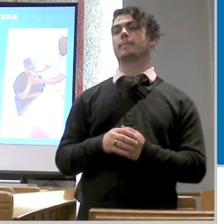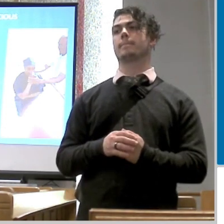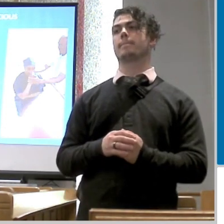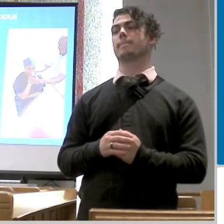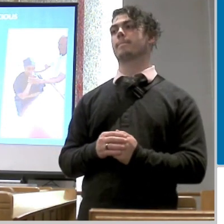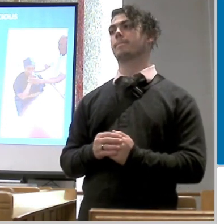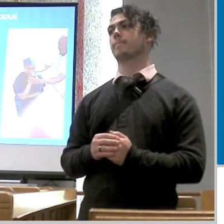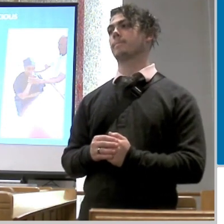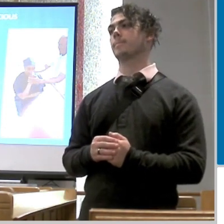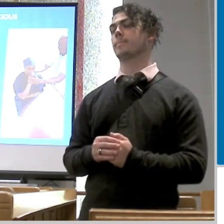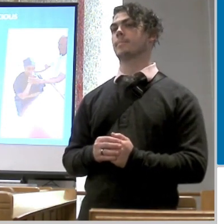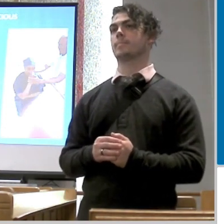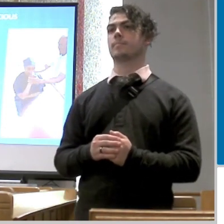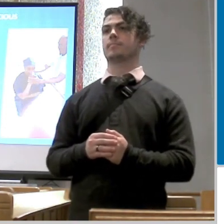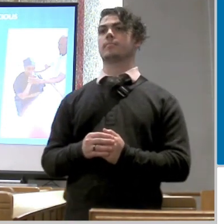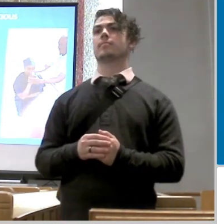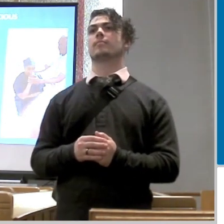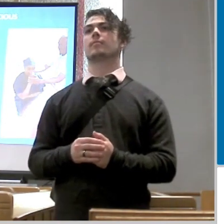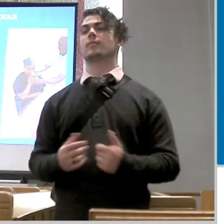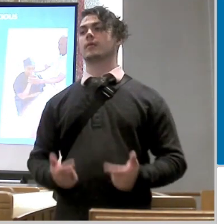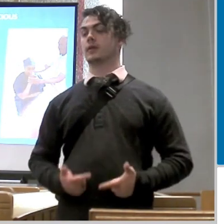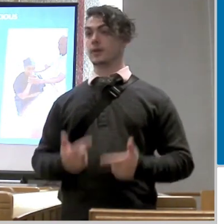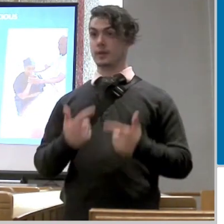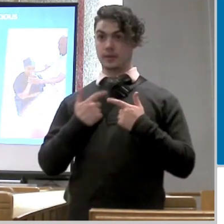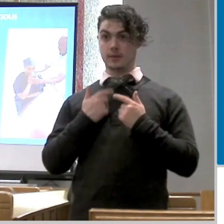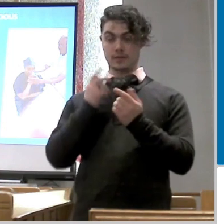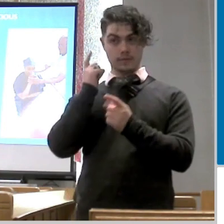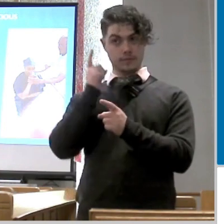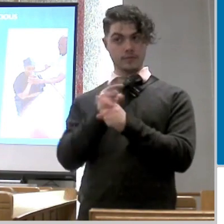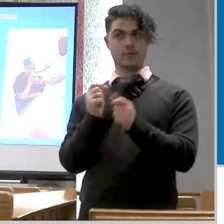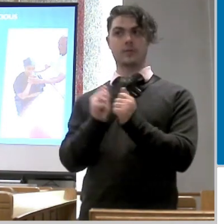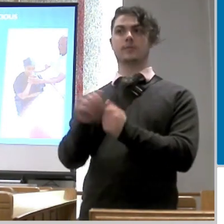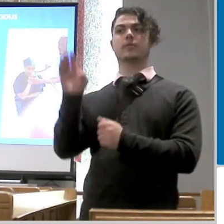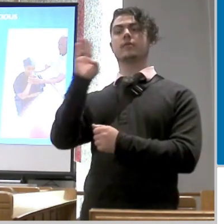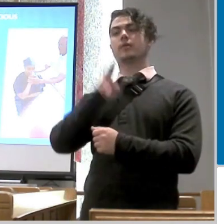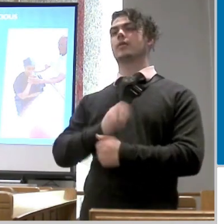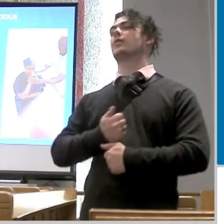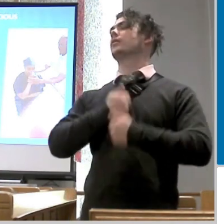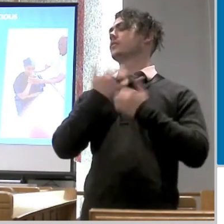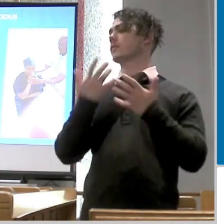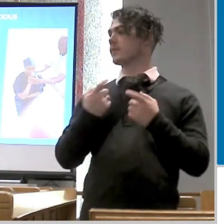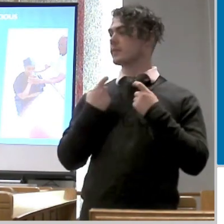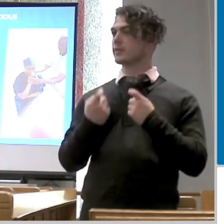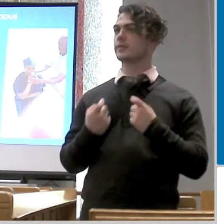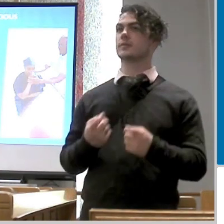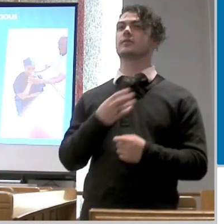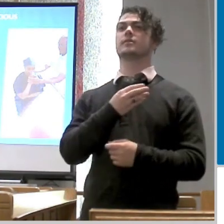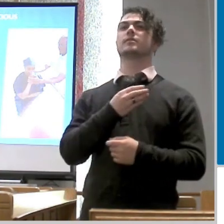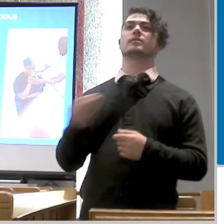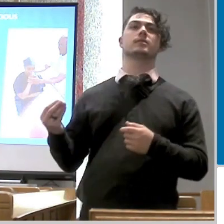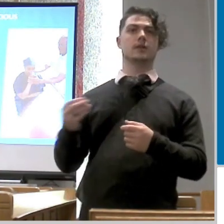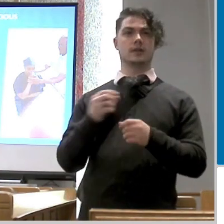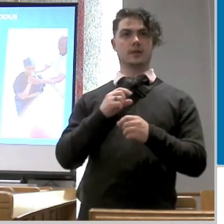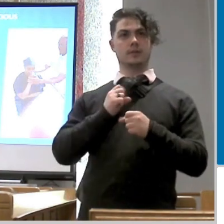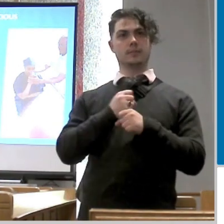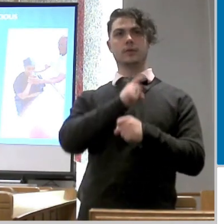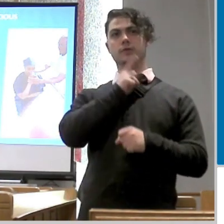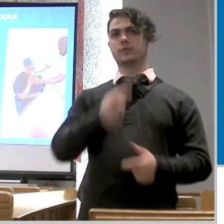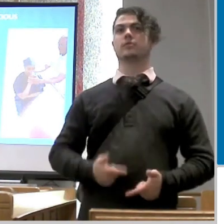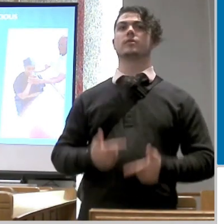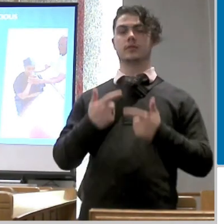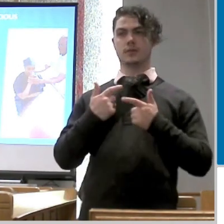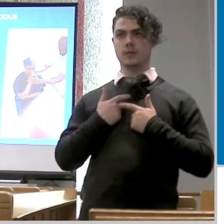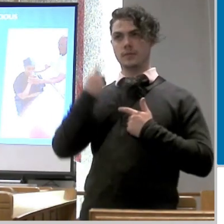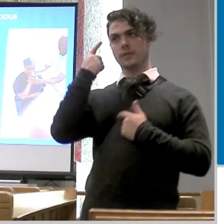in us to to live right with god to confess our sins and to make sure that we are living in and for jesus